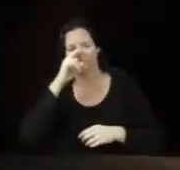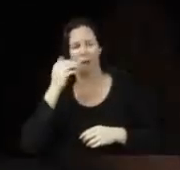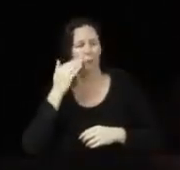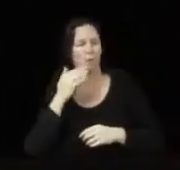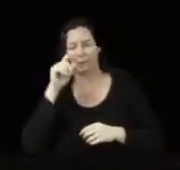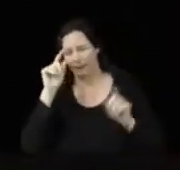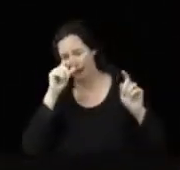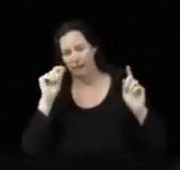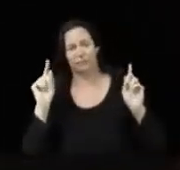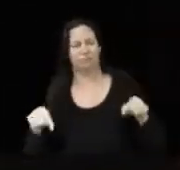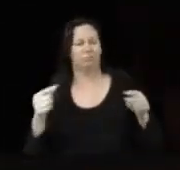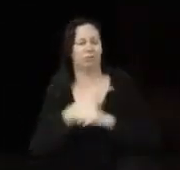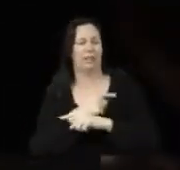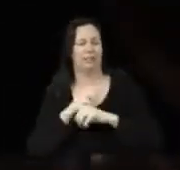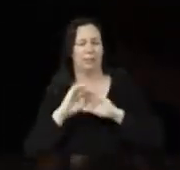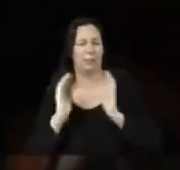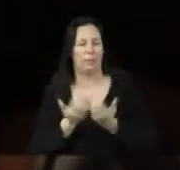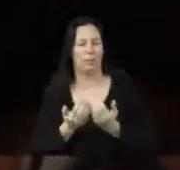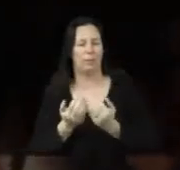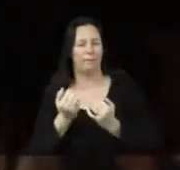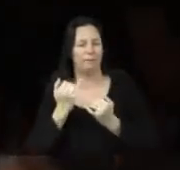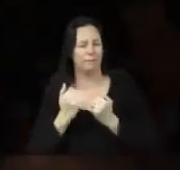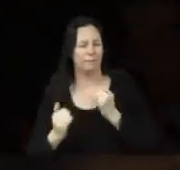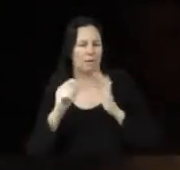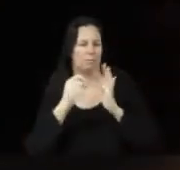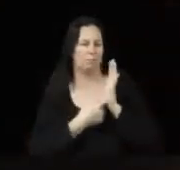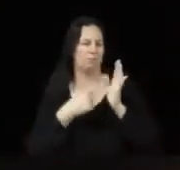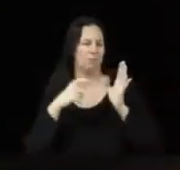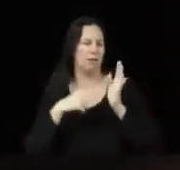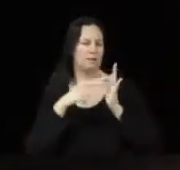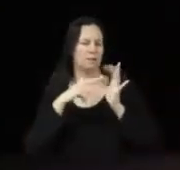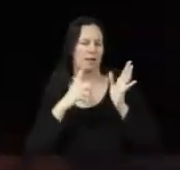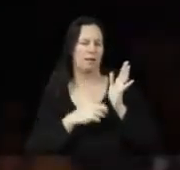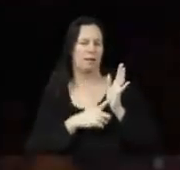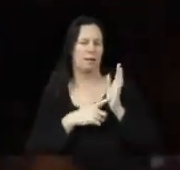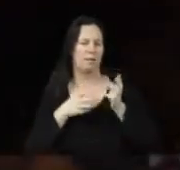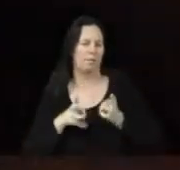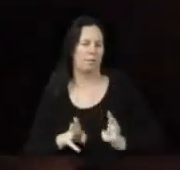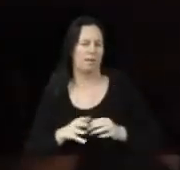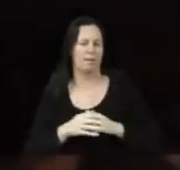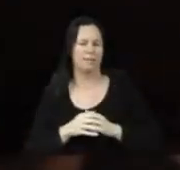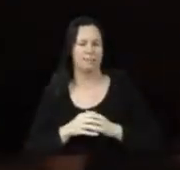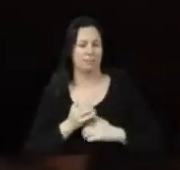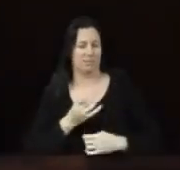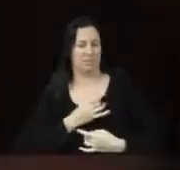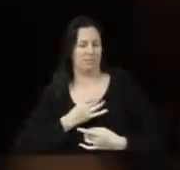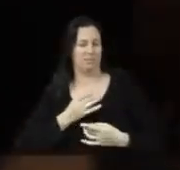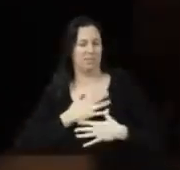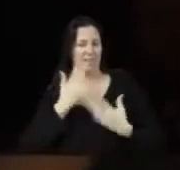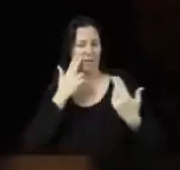story, these young women can change the world in a very practical, kinetic way